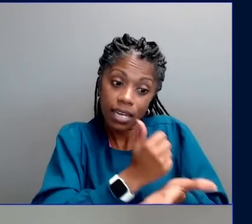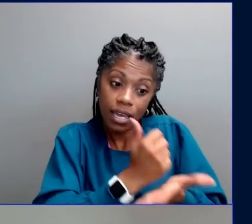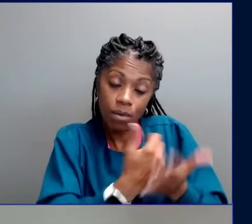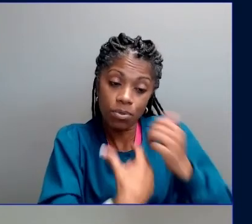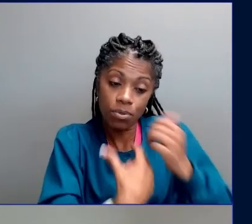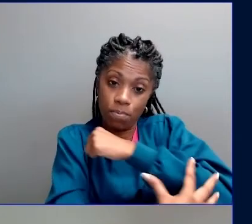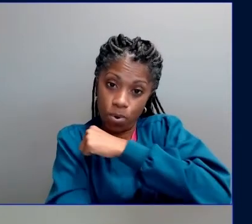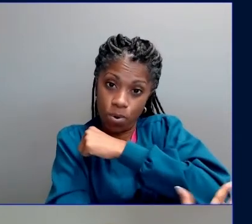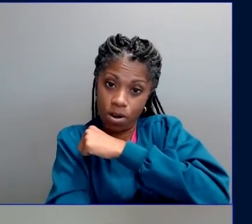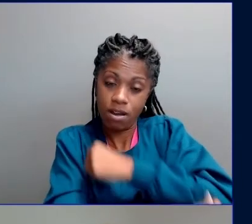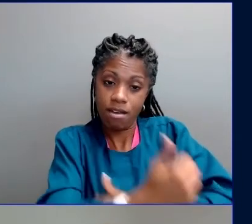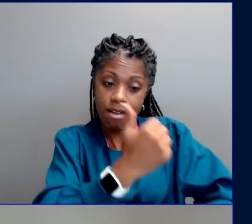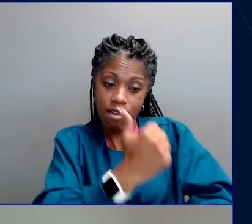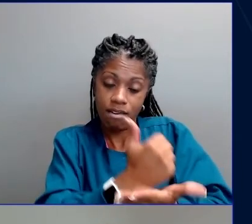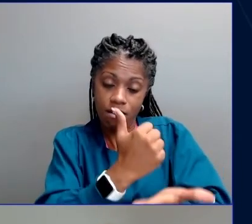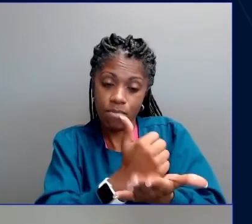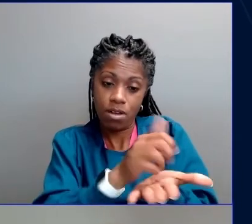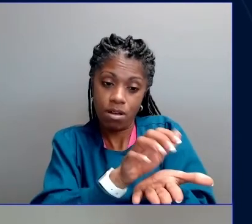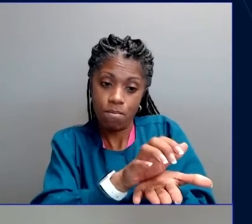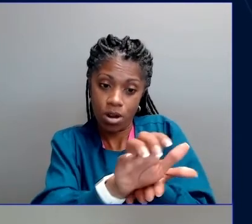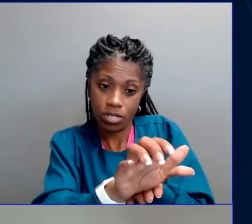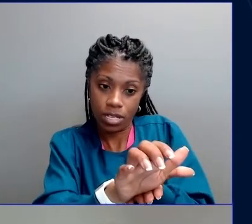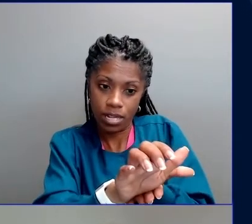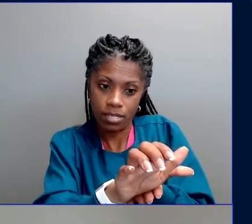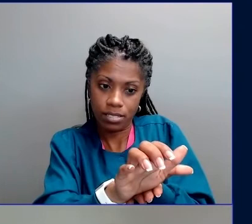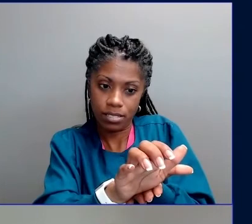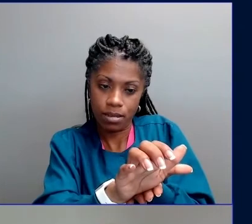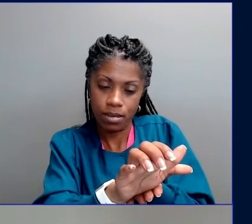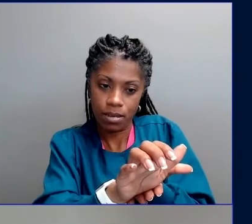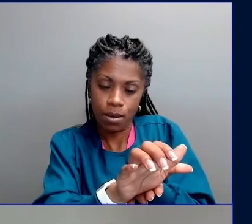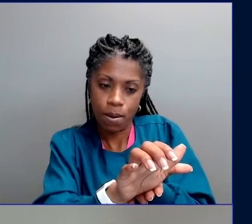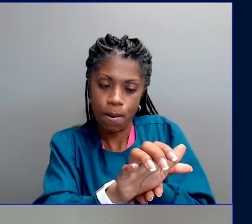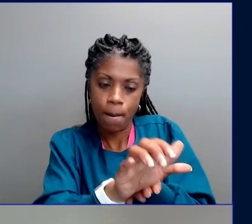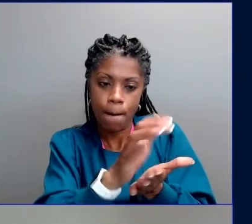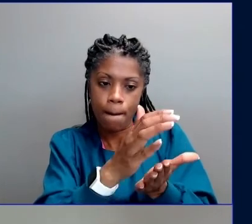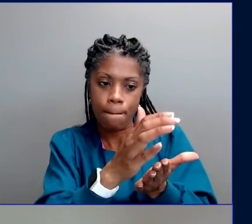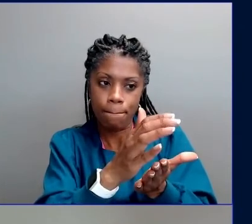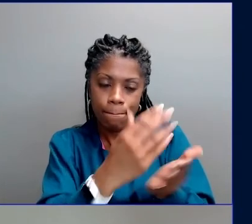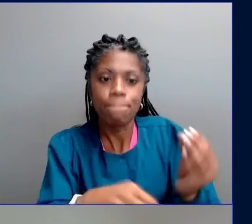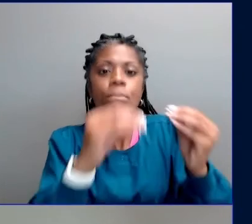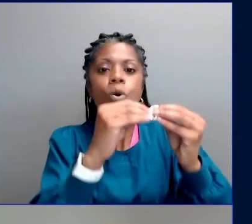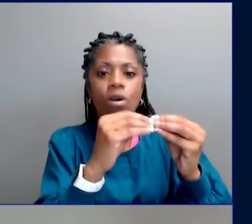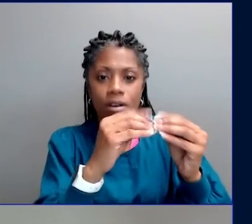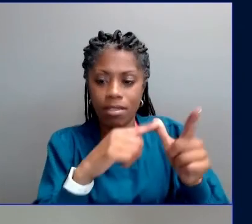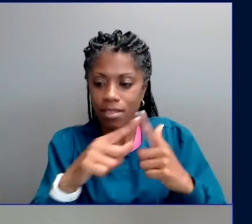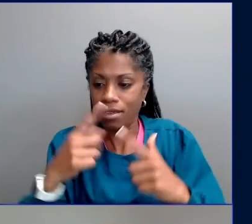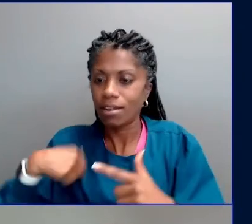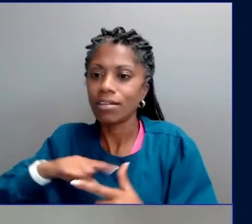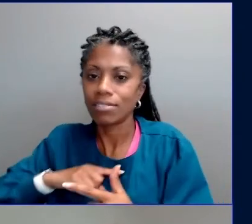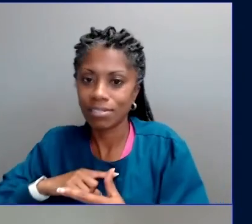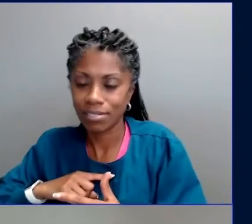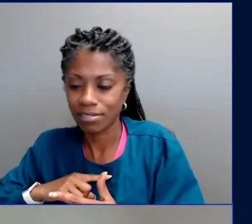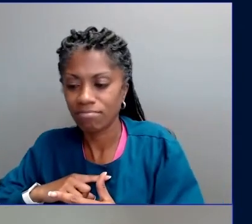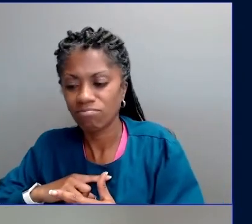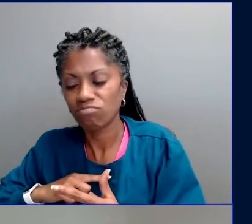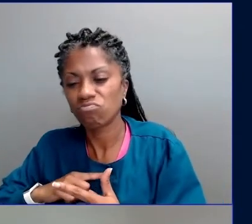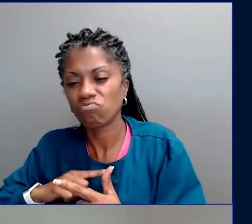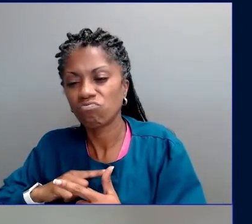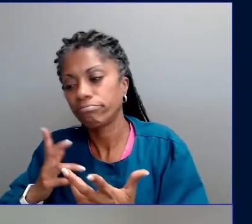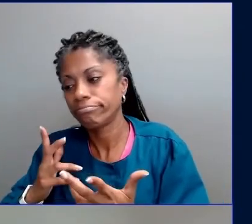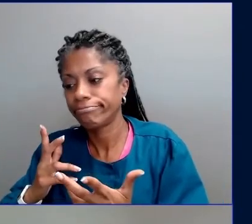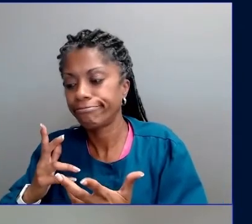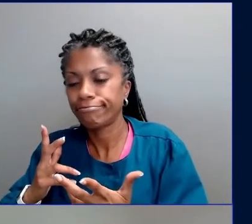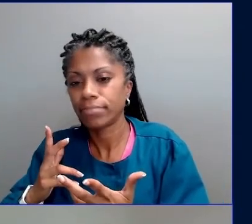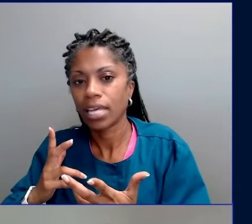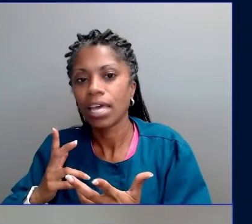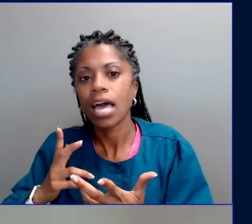that is completely fair. Smart agriculture, agroforestry, drought mitigation, all of these help us